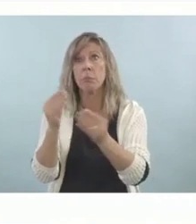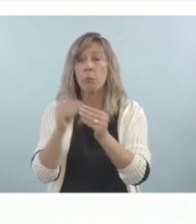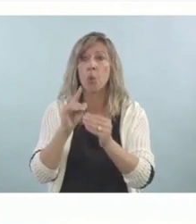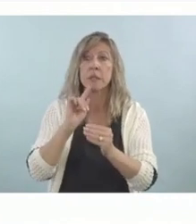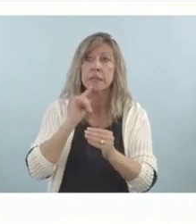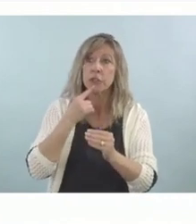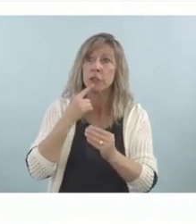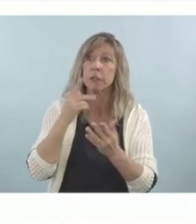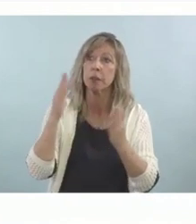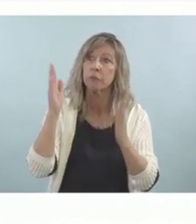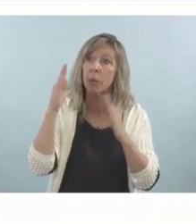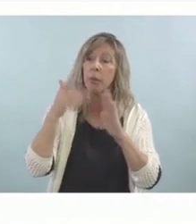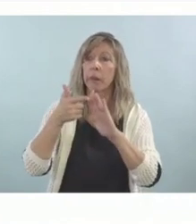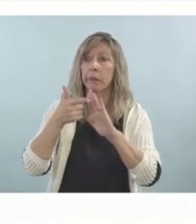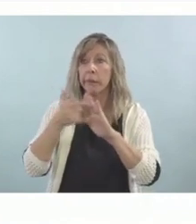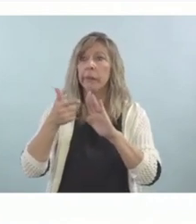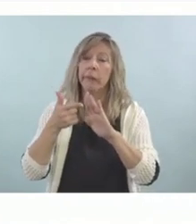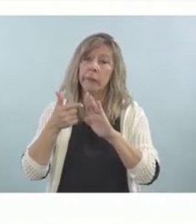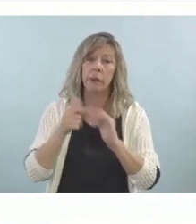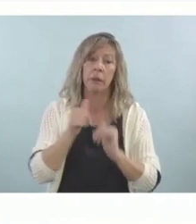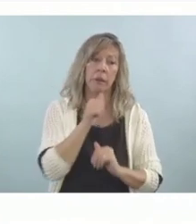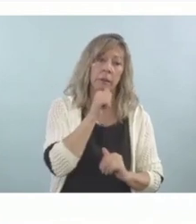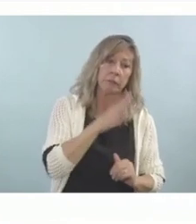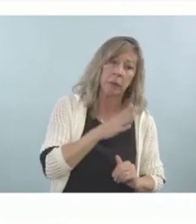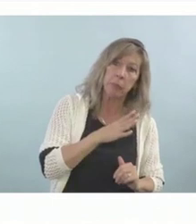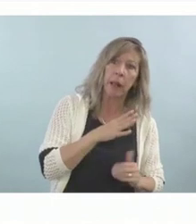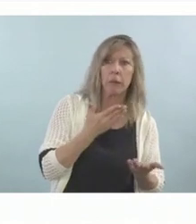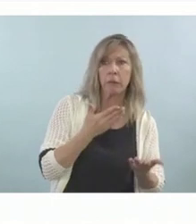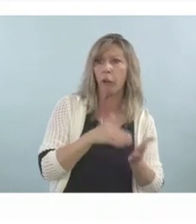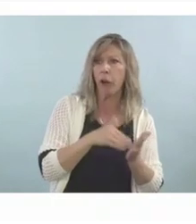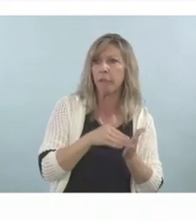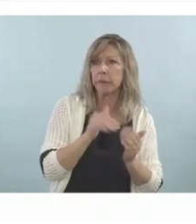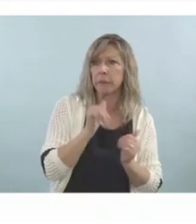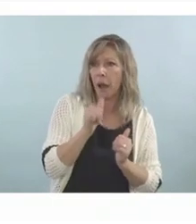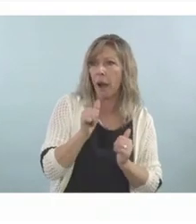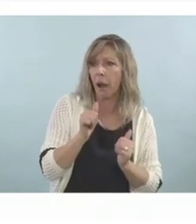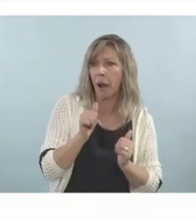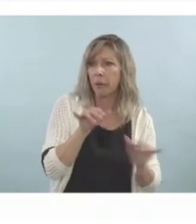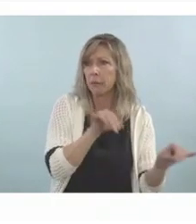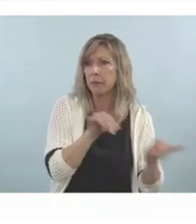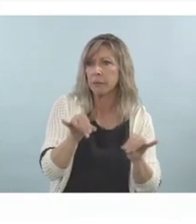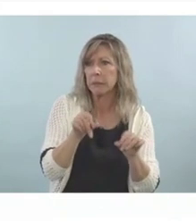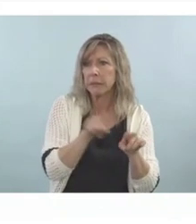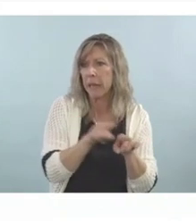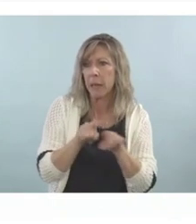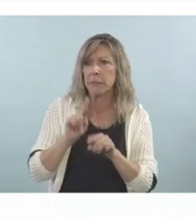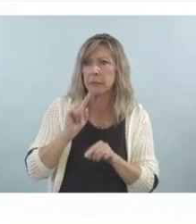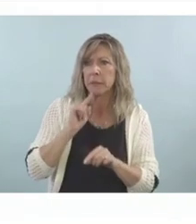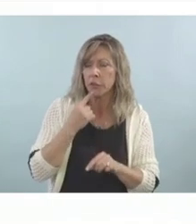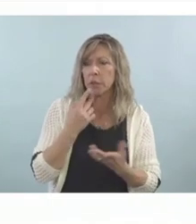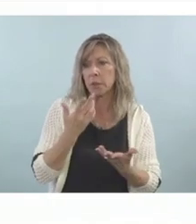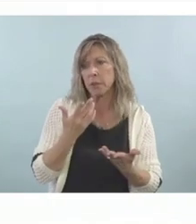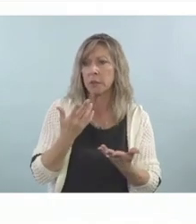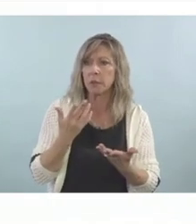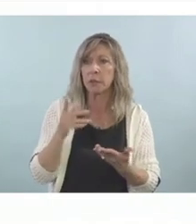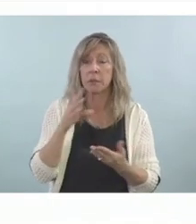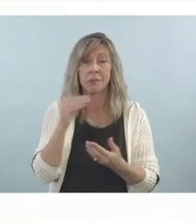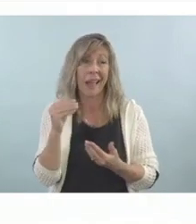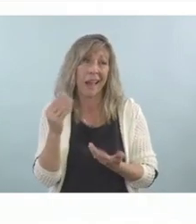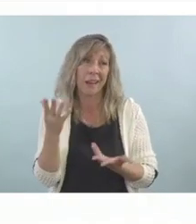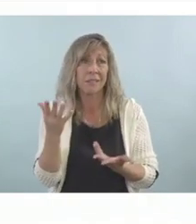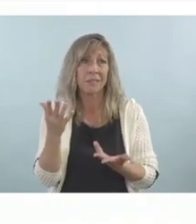often the case where females commit less serious crimes. In general, too, judges and courts